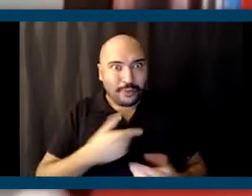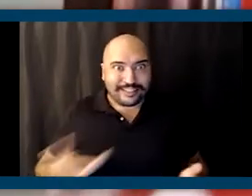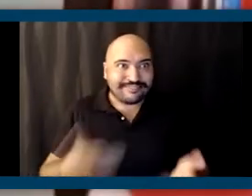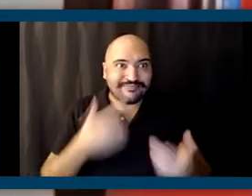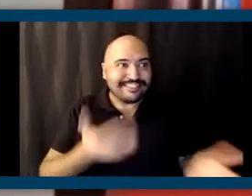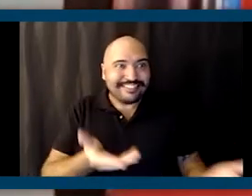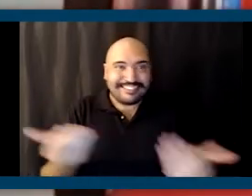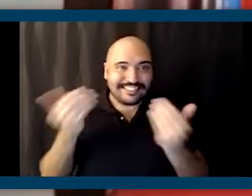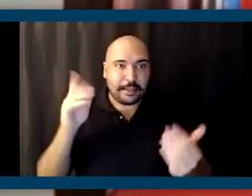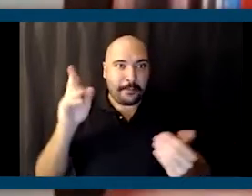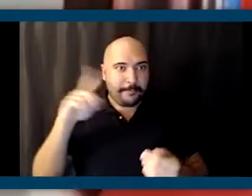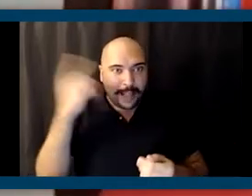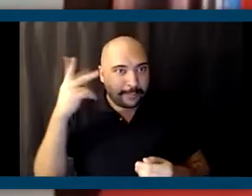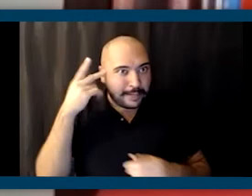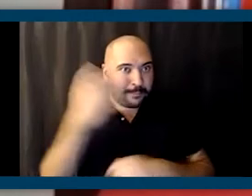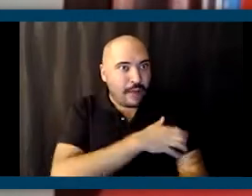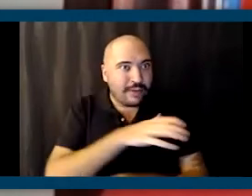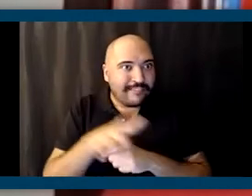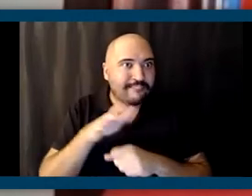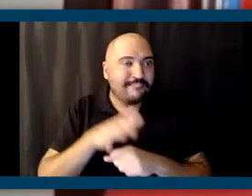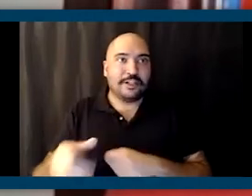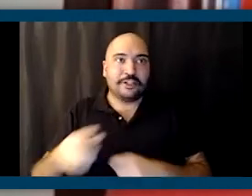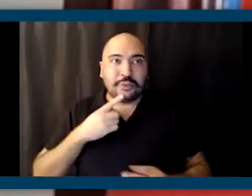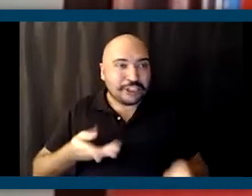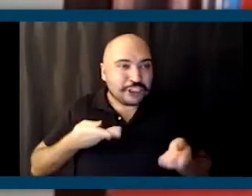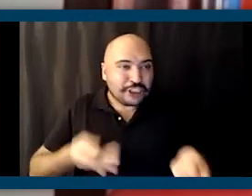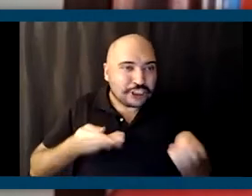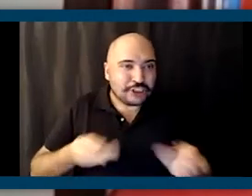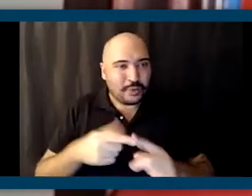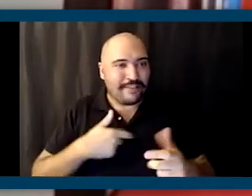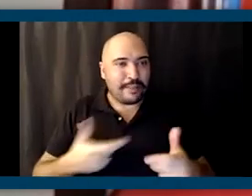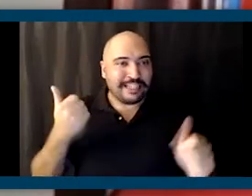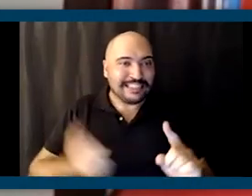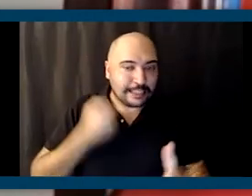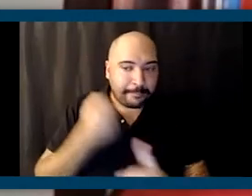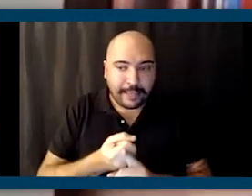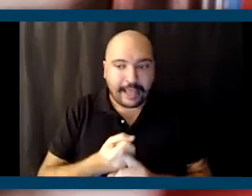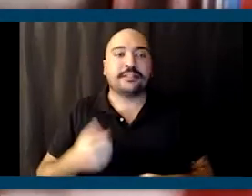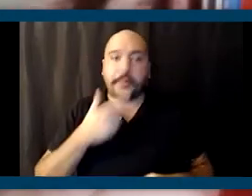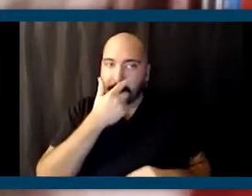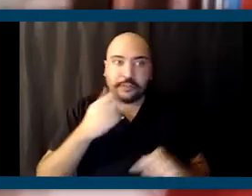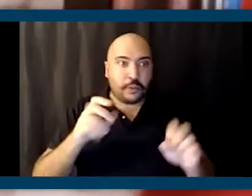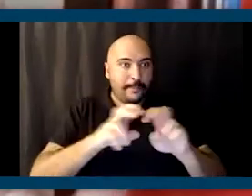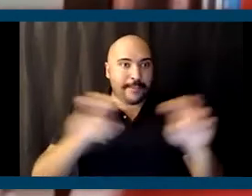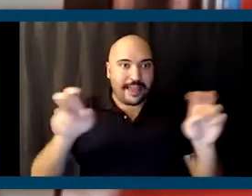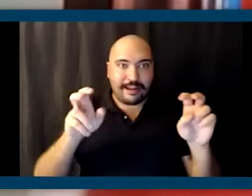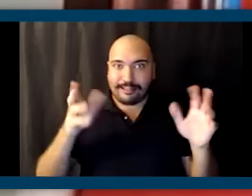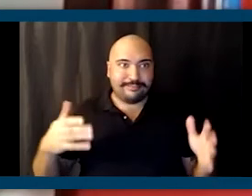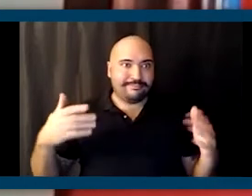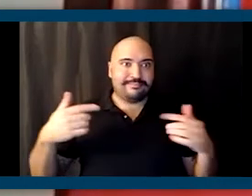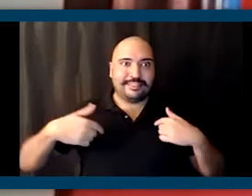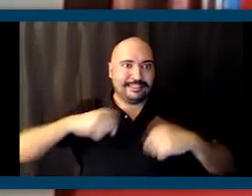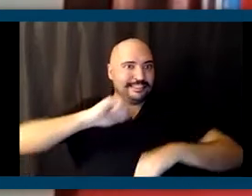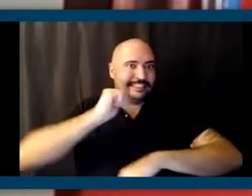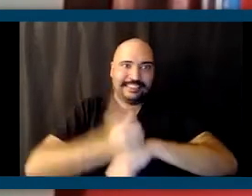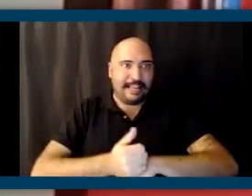effectively? Are we nurturing it to have the greatest impact, right? So panelists, set the